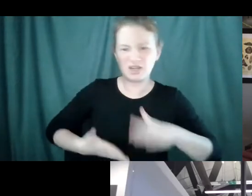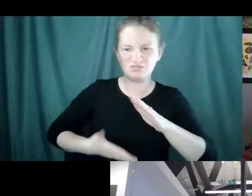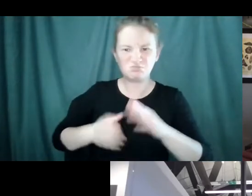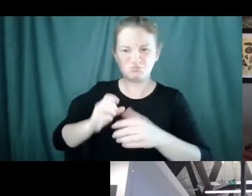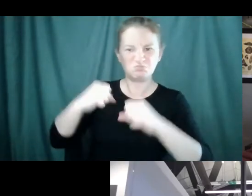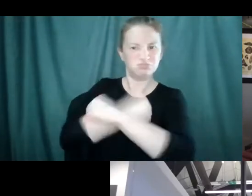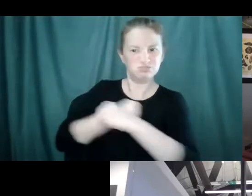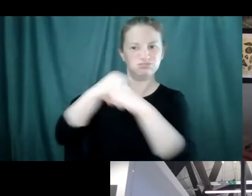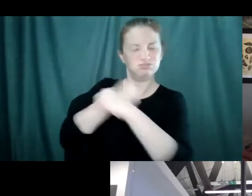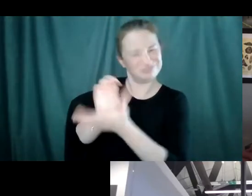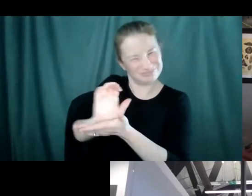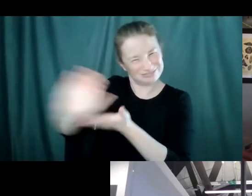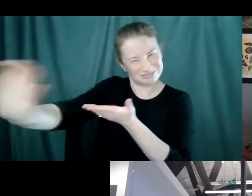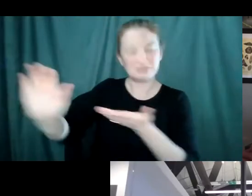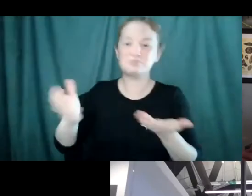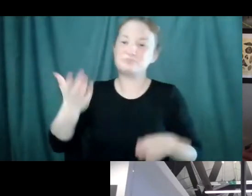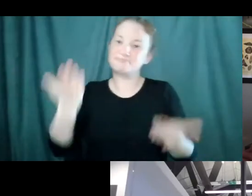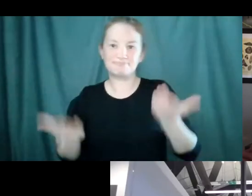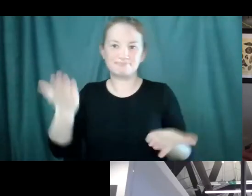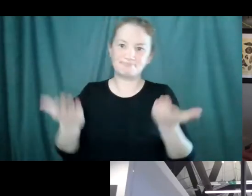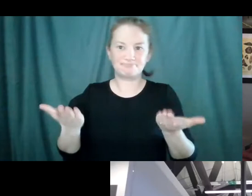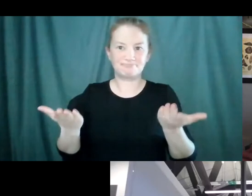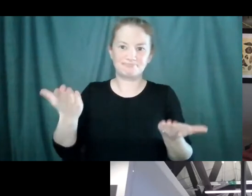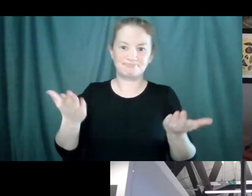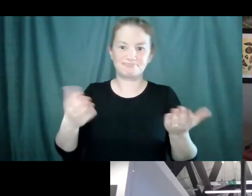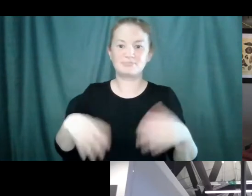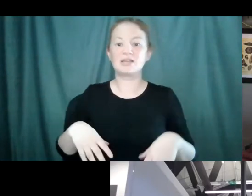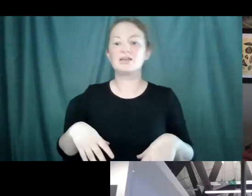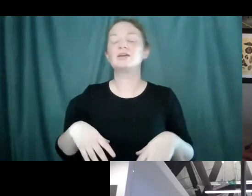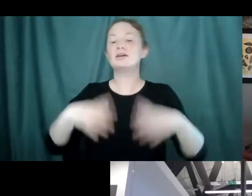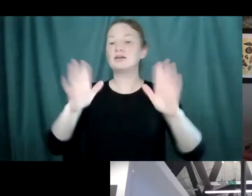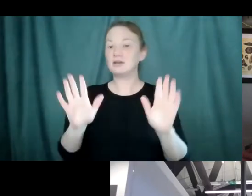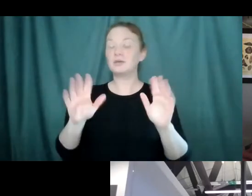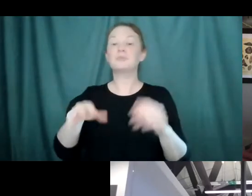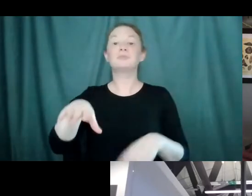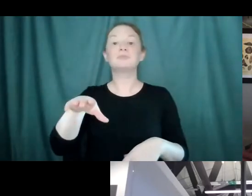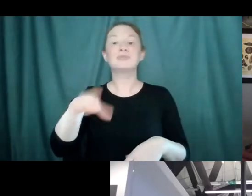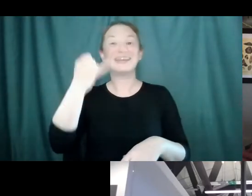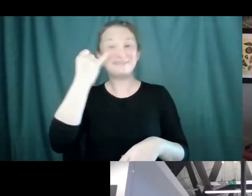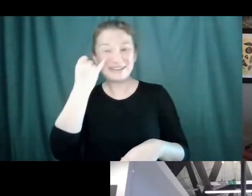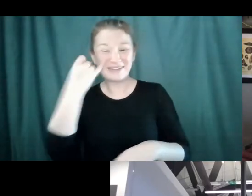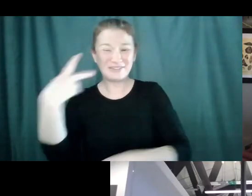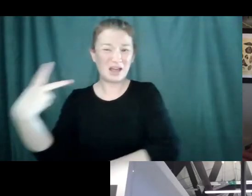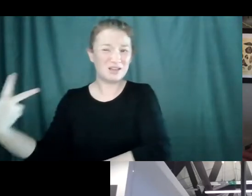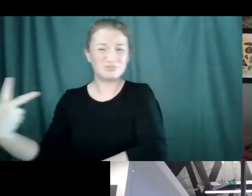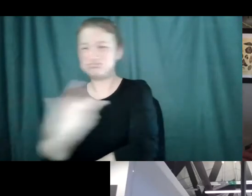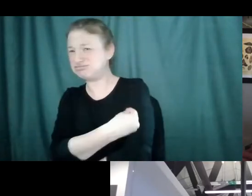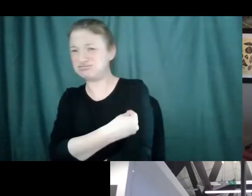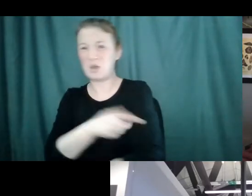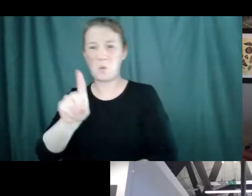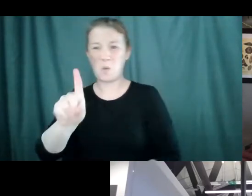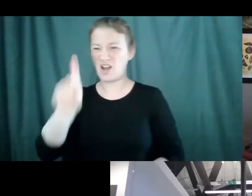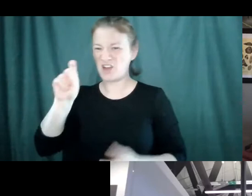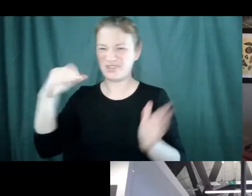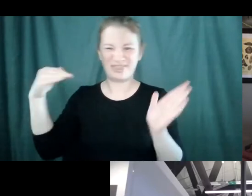not. And if they escape my immune system, then I'll get sick. But if, if you inject me with a hundred thousand, the chances are